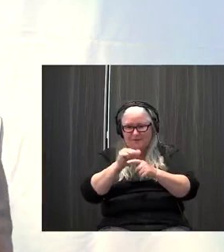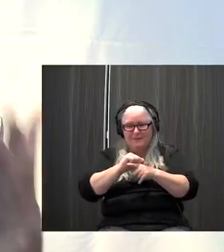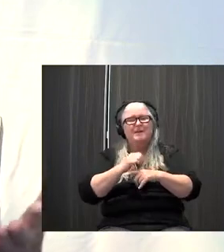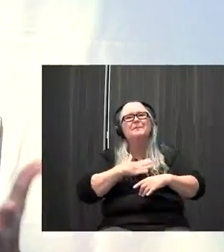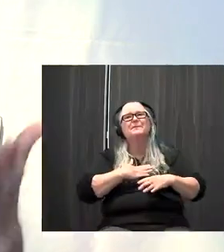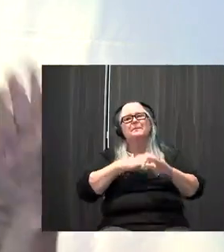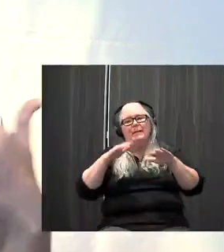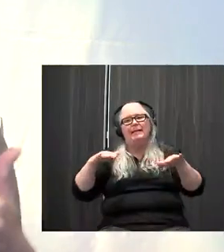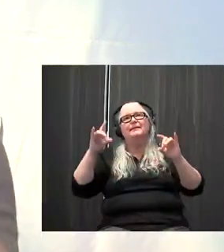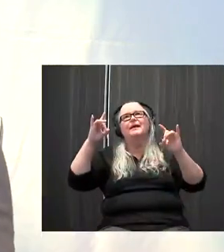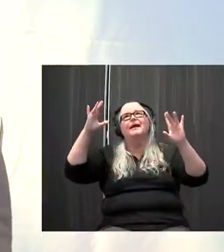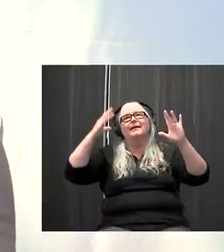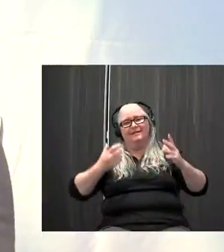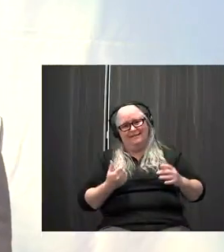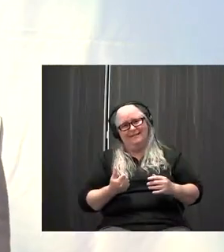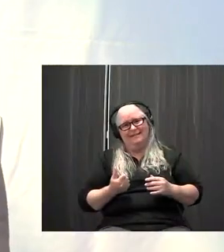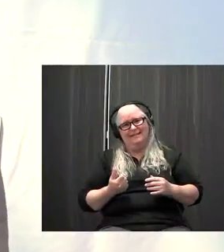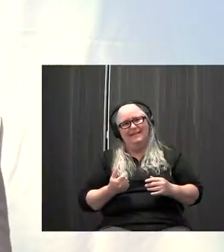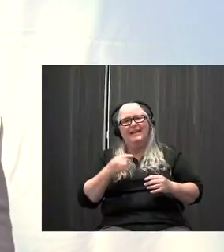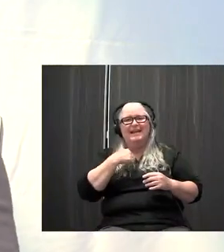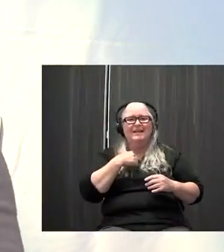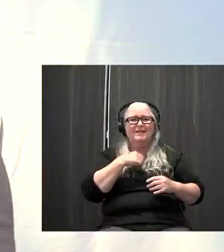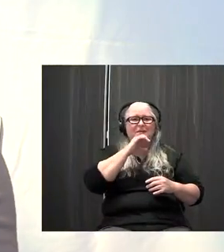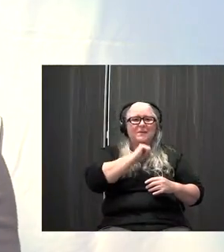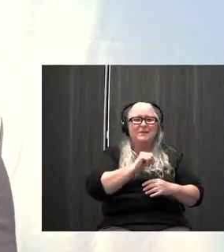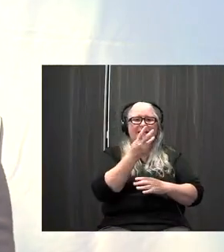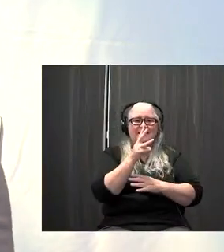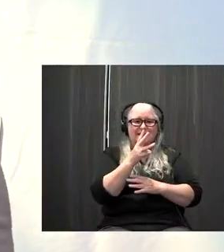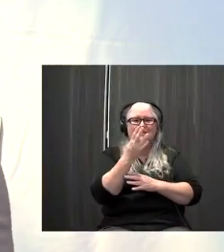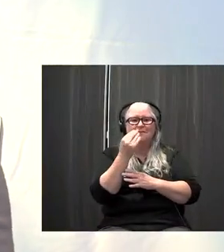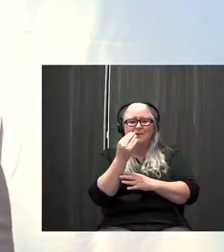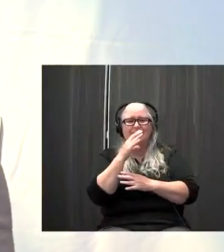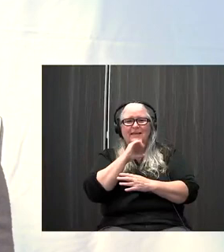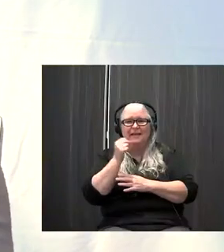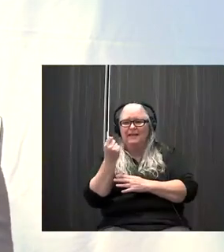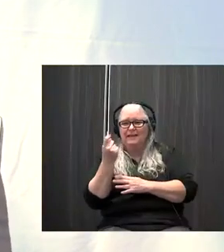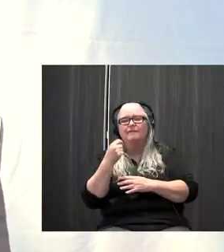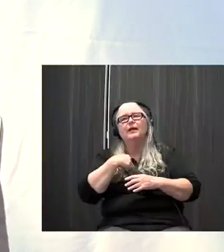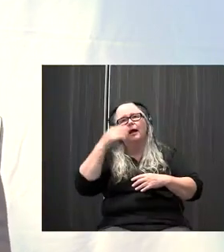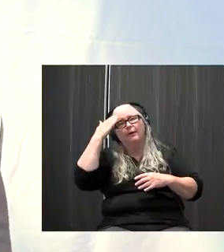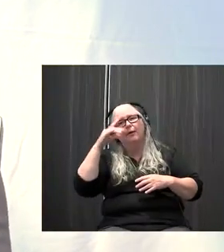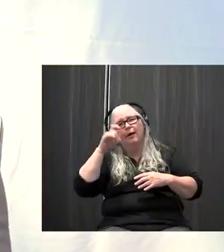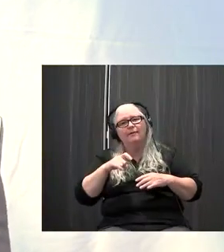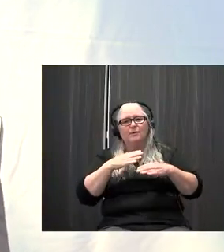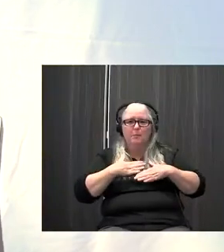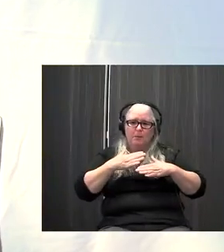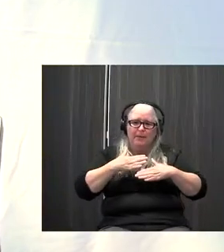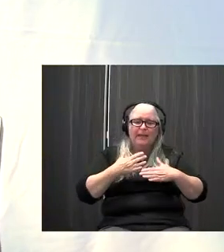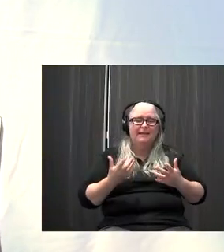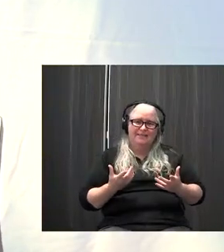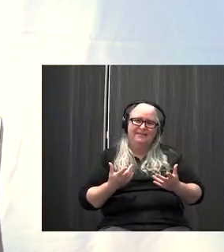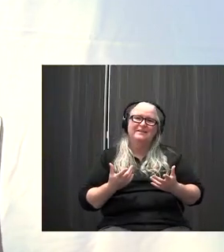No, my kids will sit there. As I said earlier, they're 16, 14, and 11. I know, mom. I'm just supposed to take a deep breath. I know, mom.